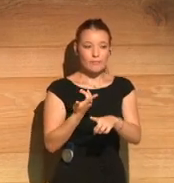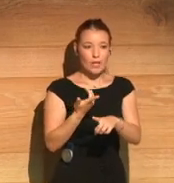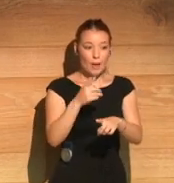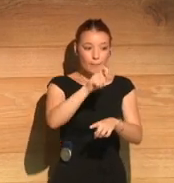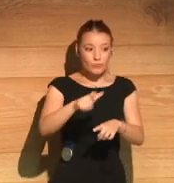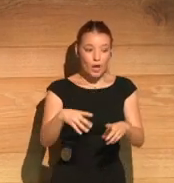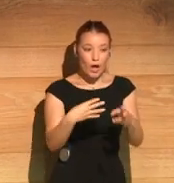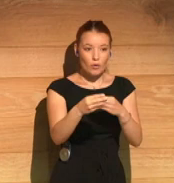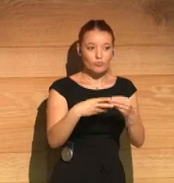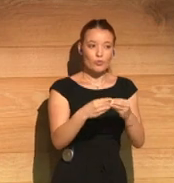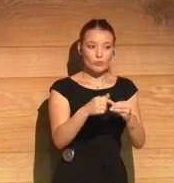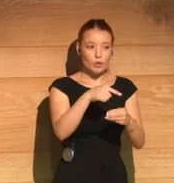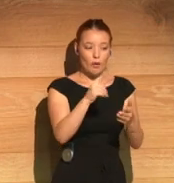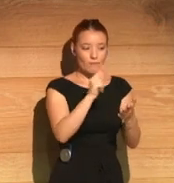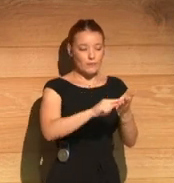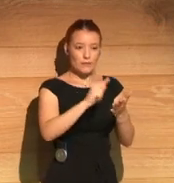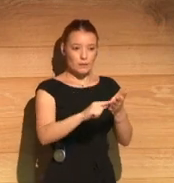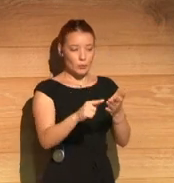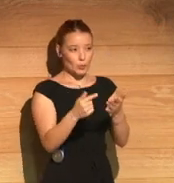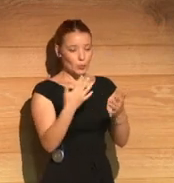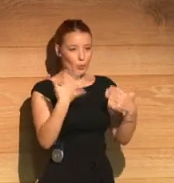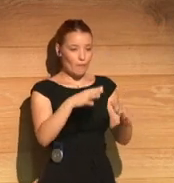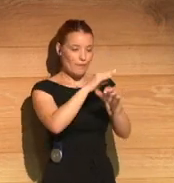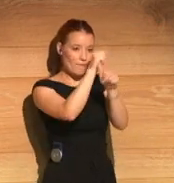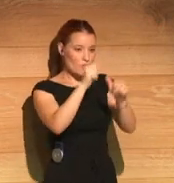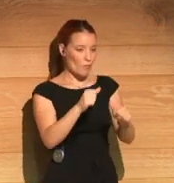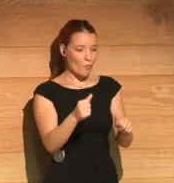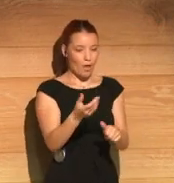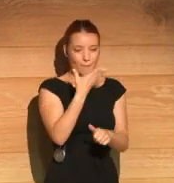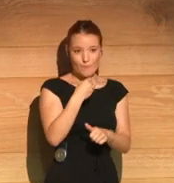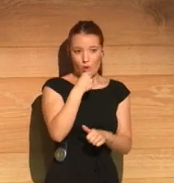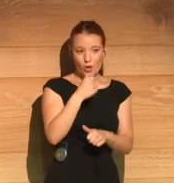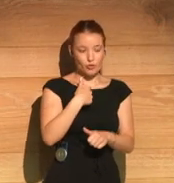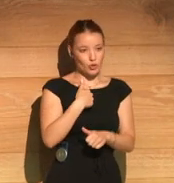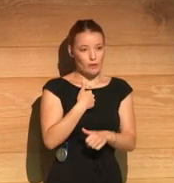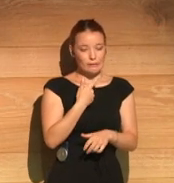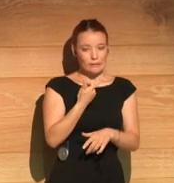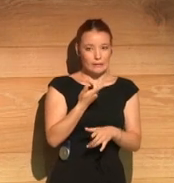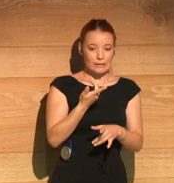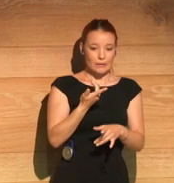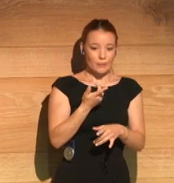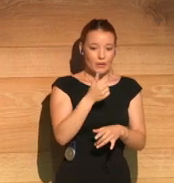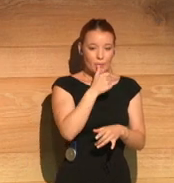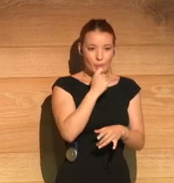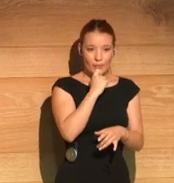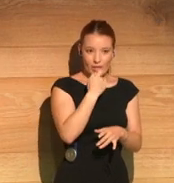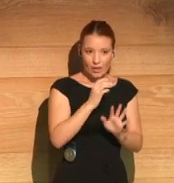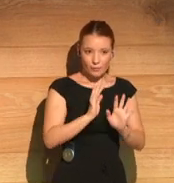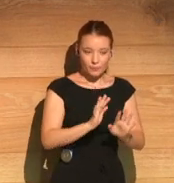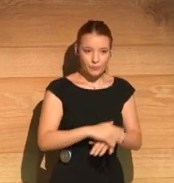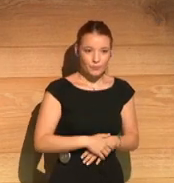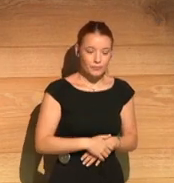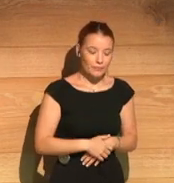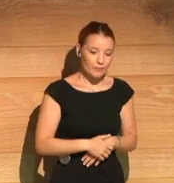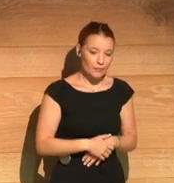author really treats this with a great mastery. And I felt very envious seeing the